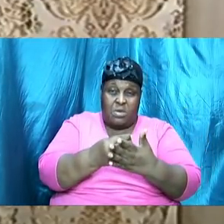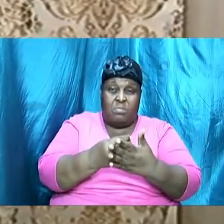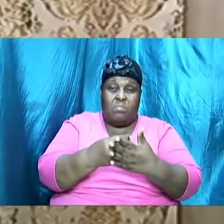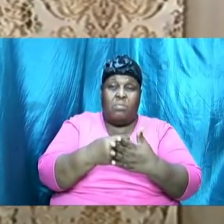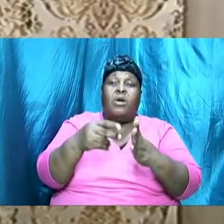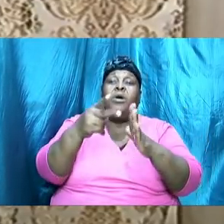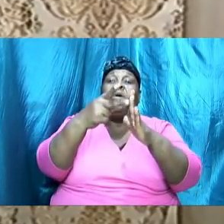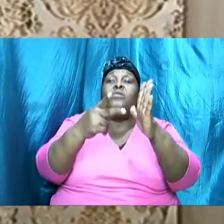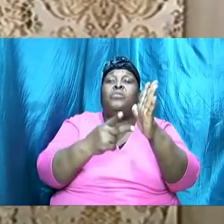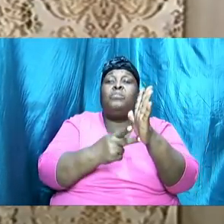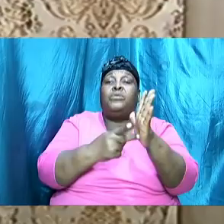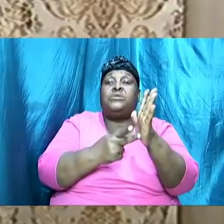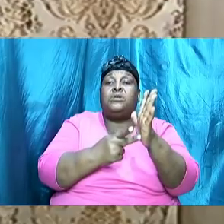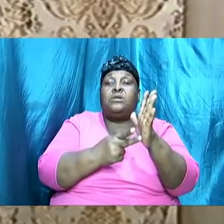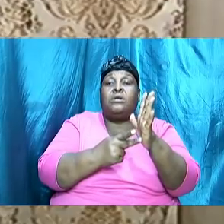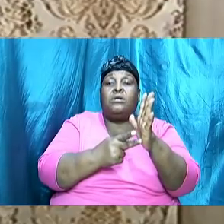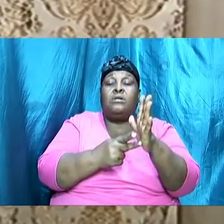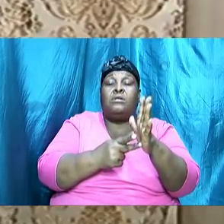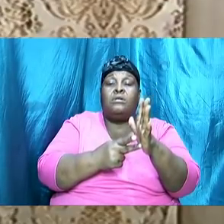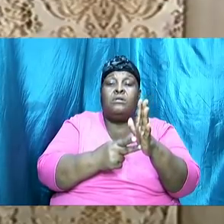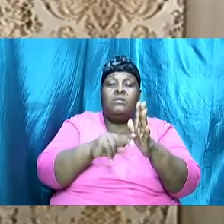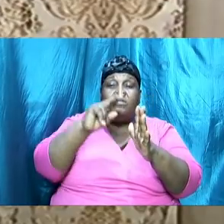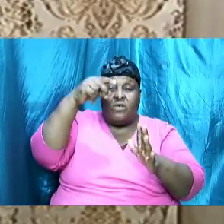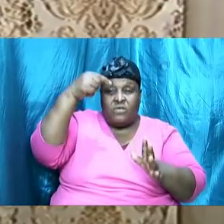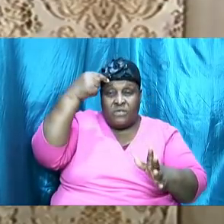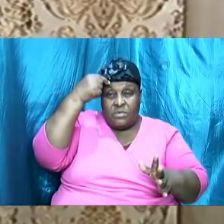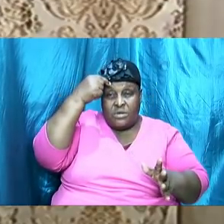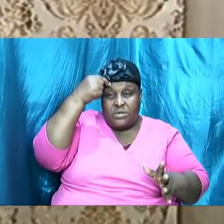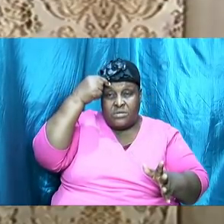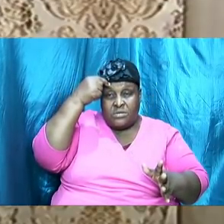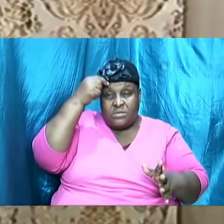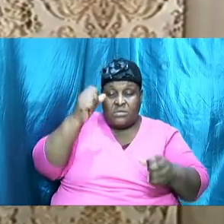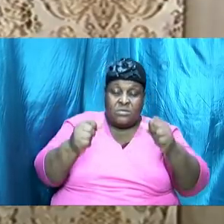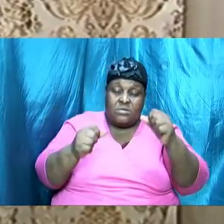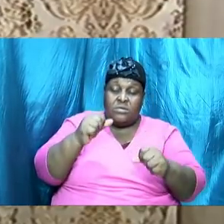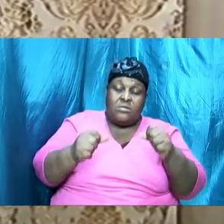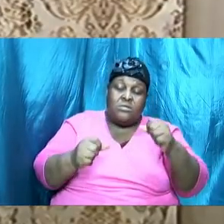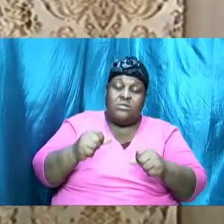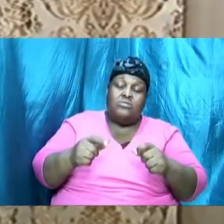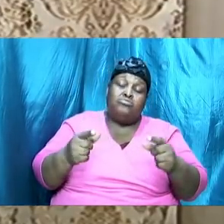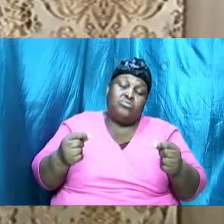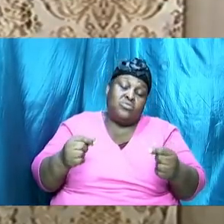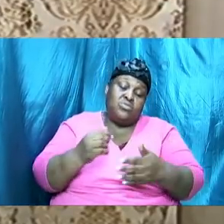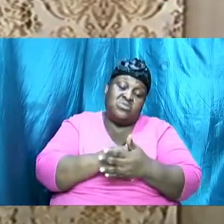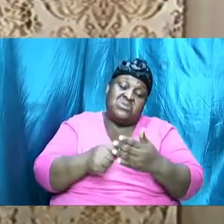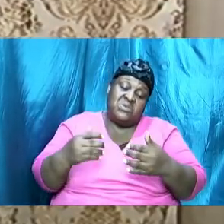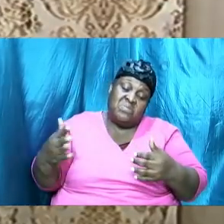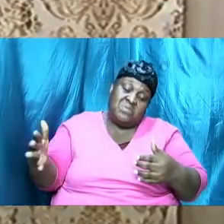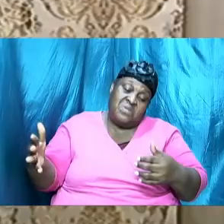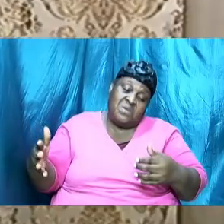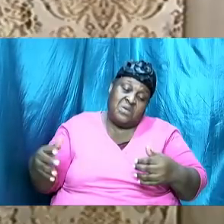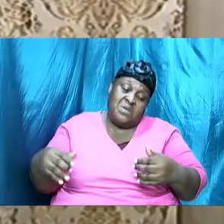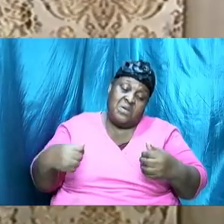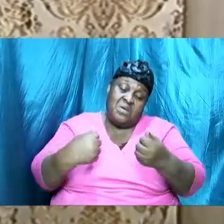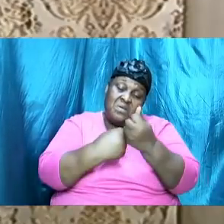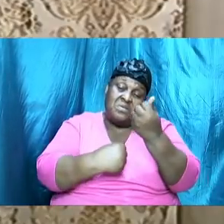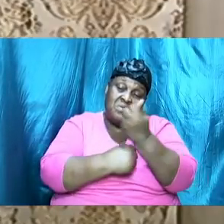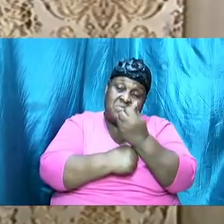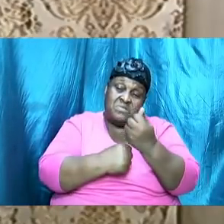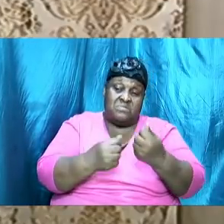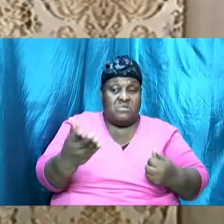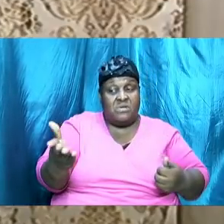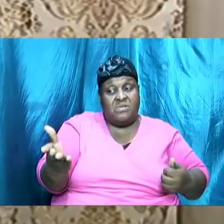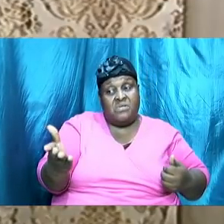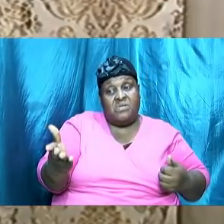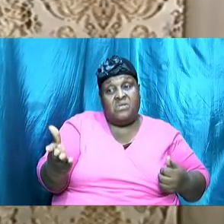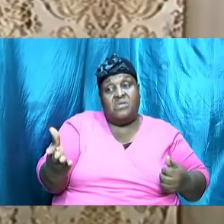drop off your tithes and offering and if you are going to do something in terms of assisting those that